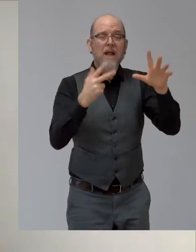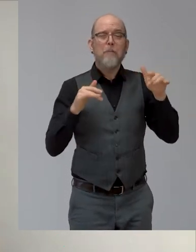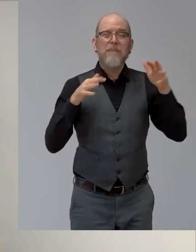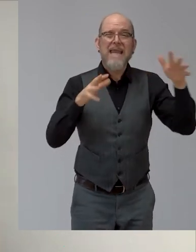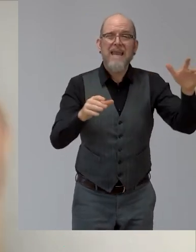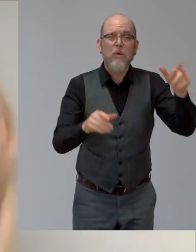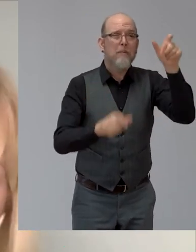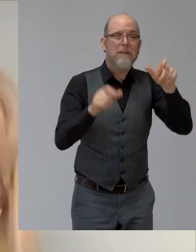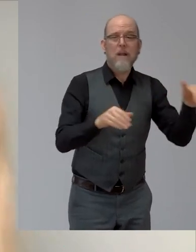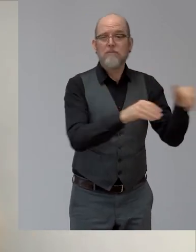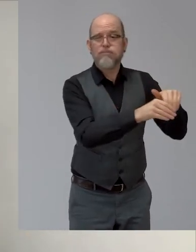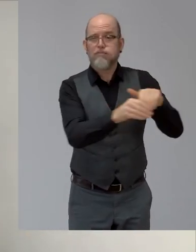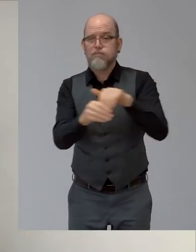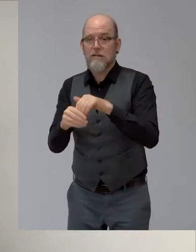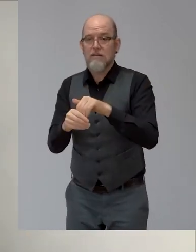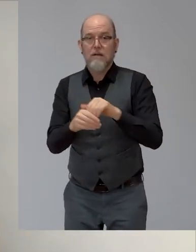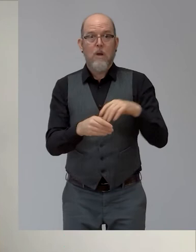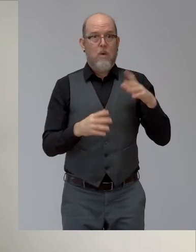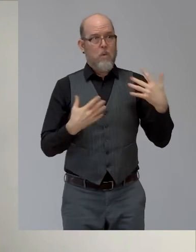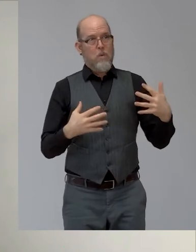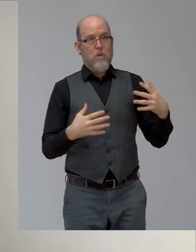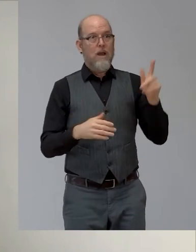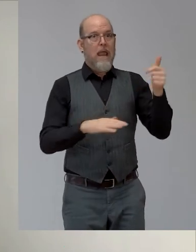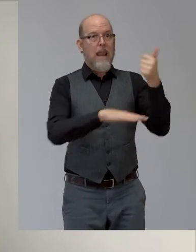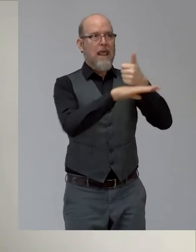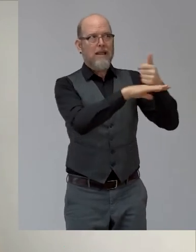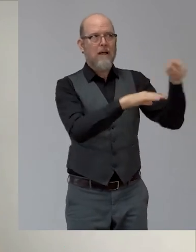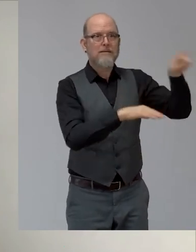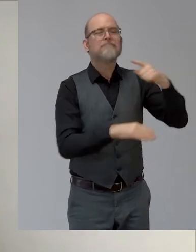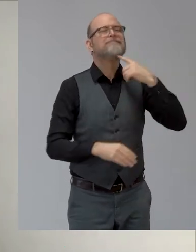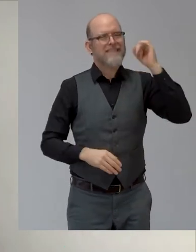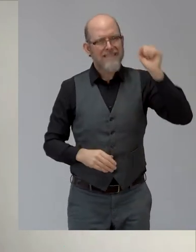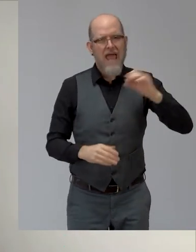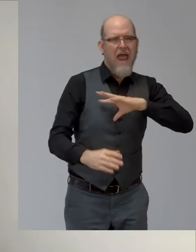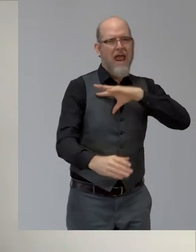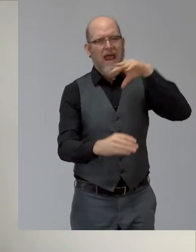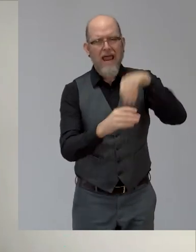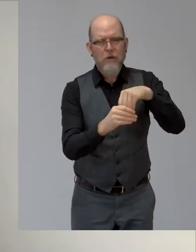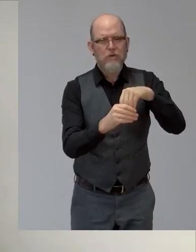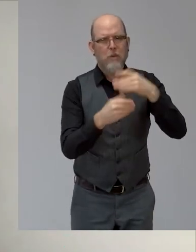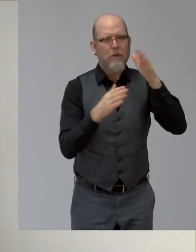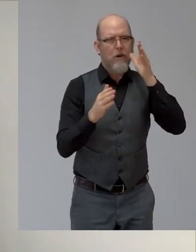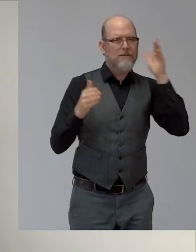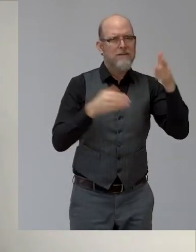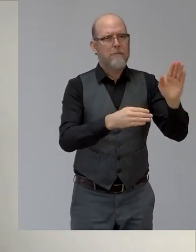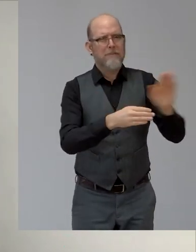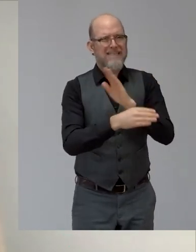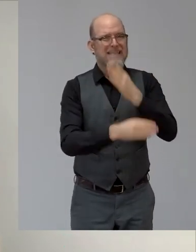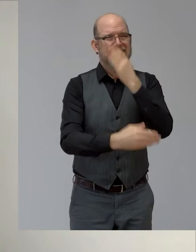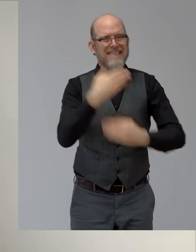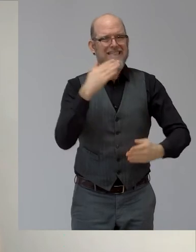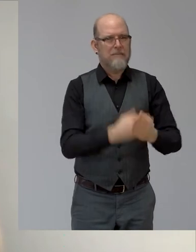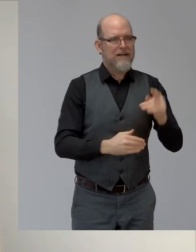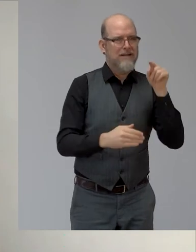to activate you leaders and your businesses to really, you know, to hack a solution for disability business inclusion across our supply chains.